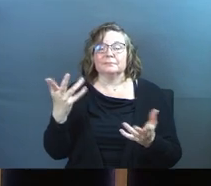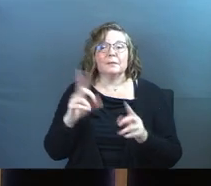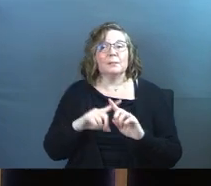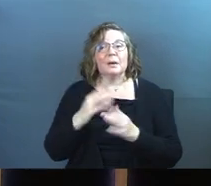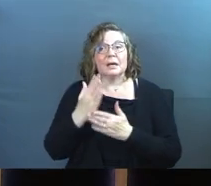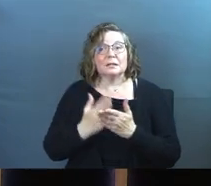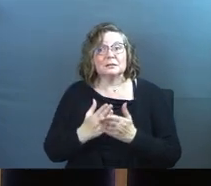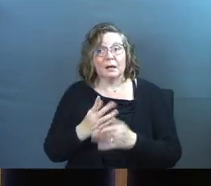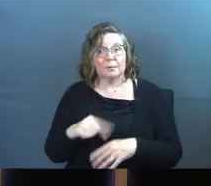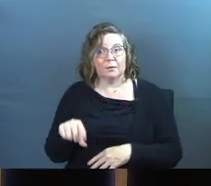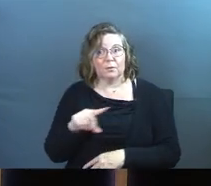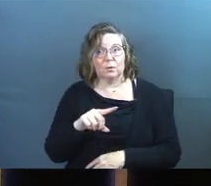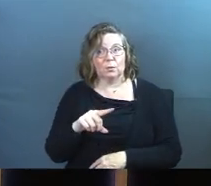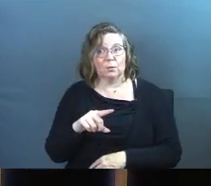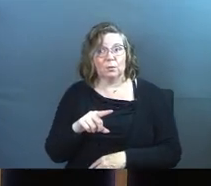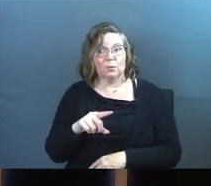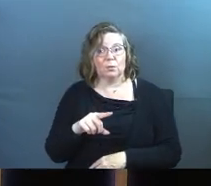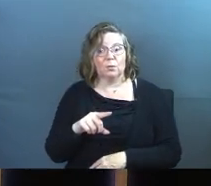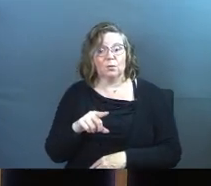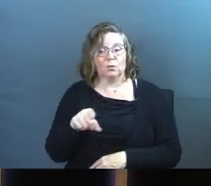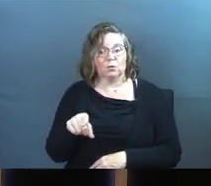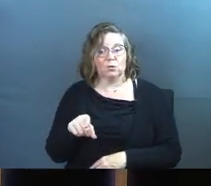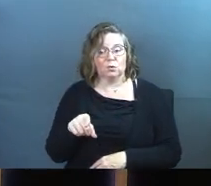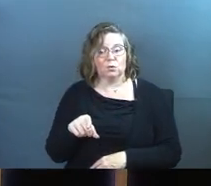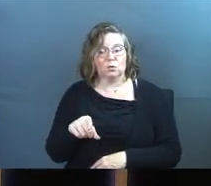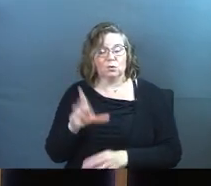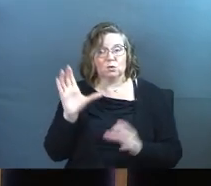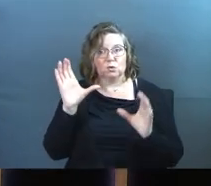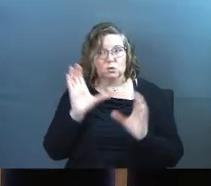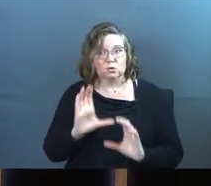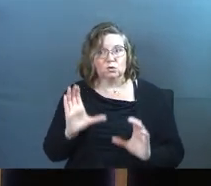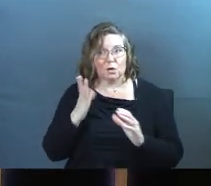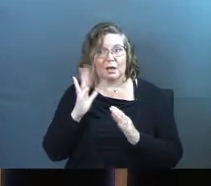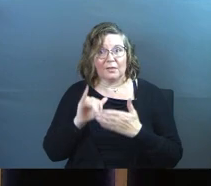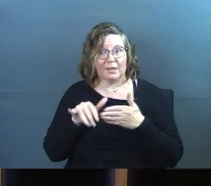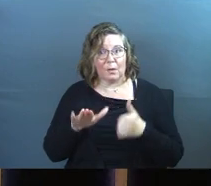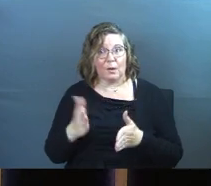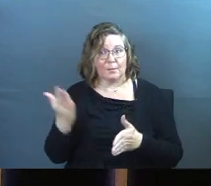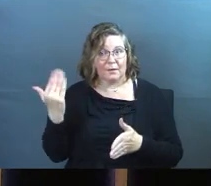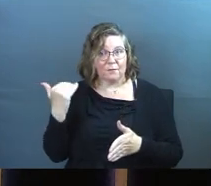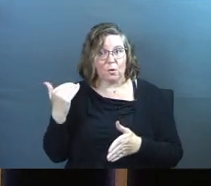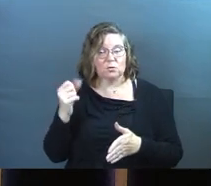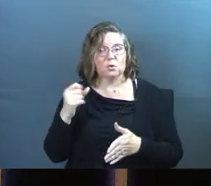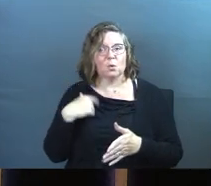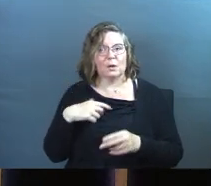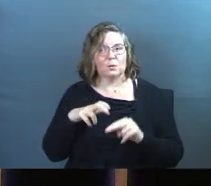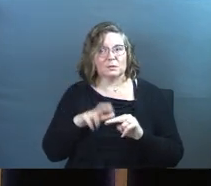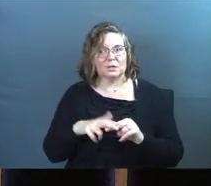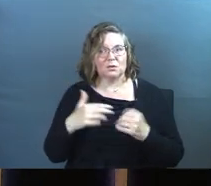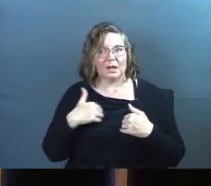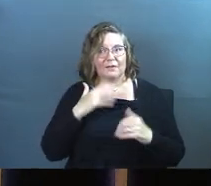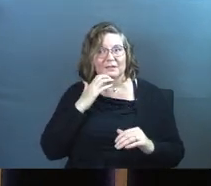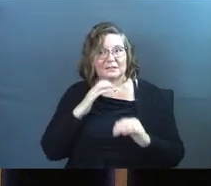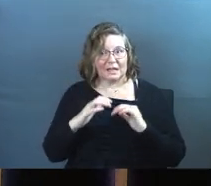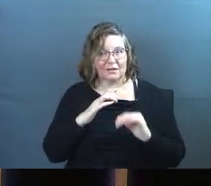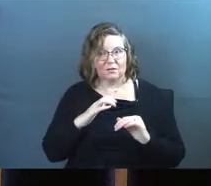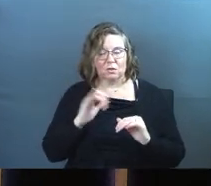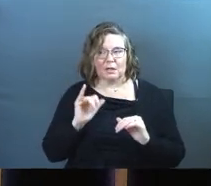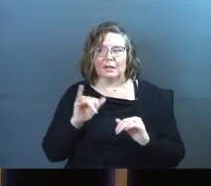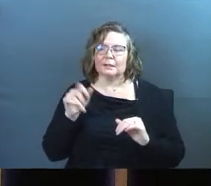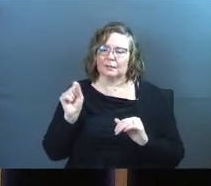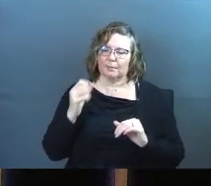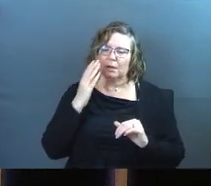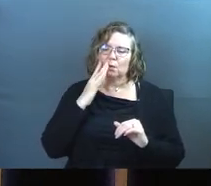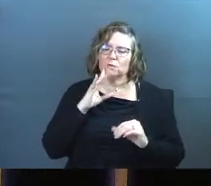But some of you, you've sought God that way before. So as we sit here and have this conversation, you're